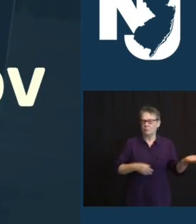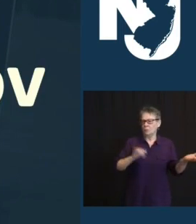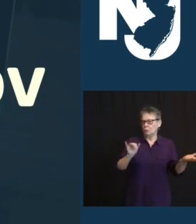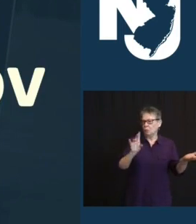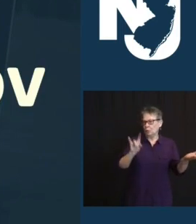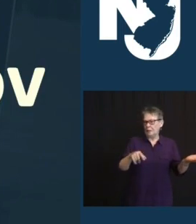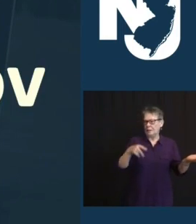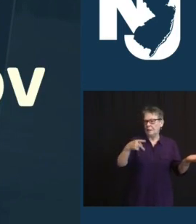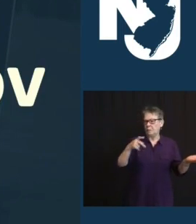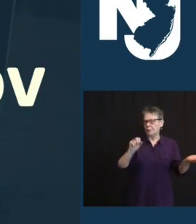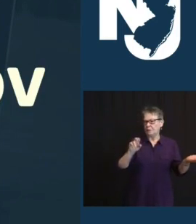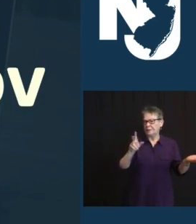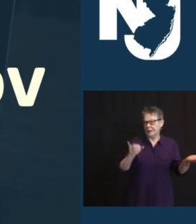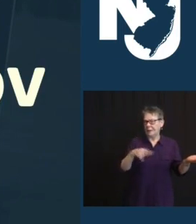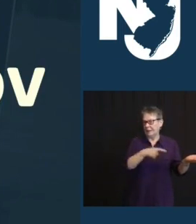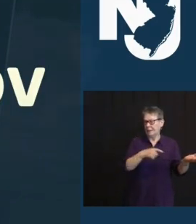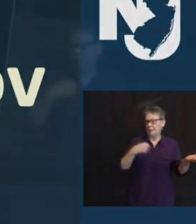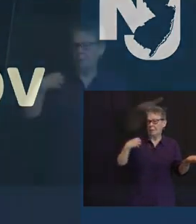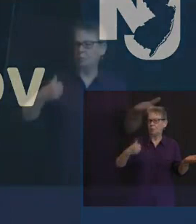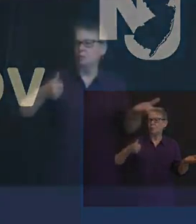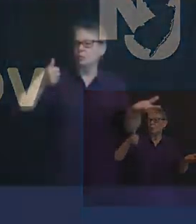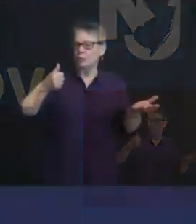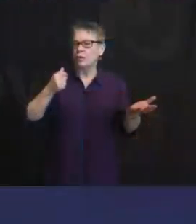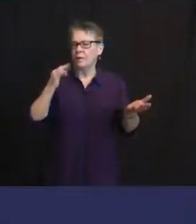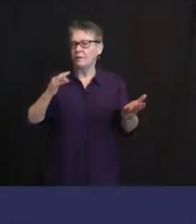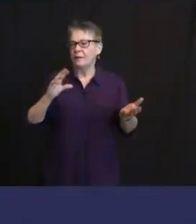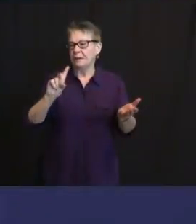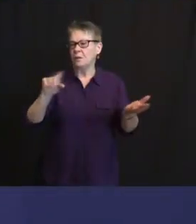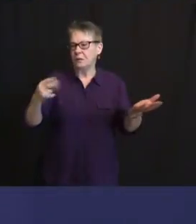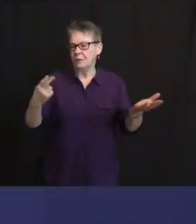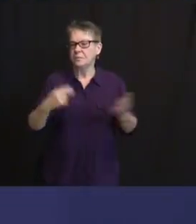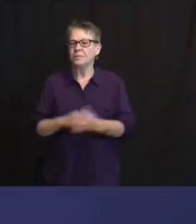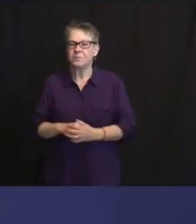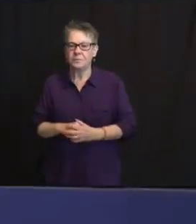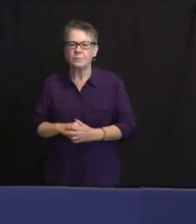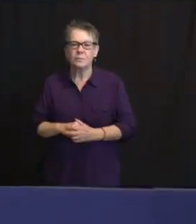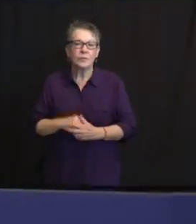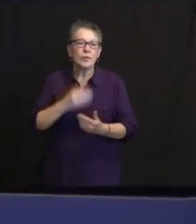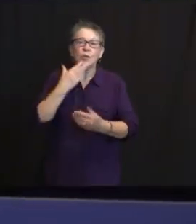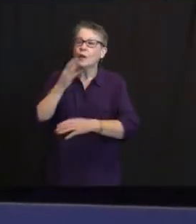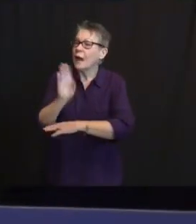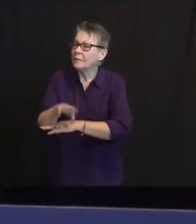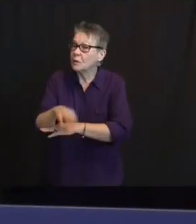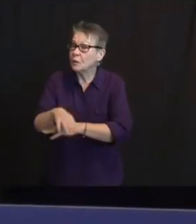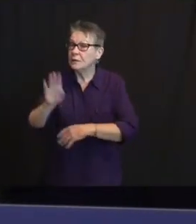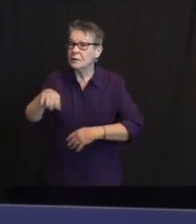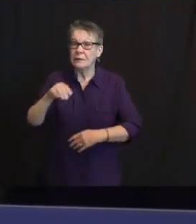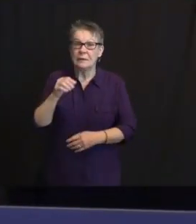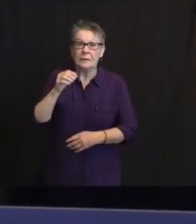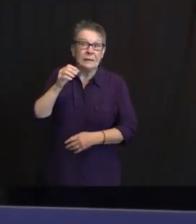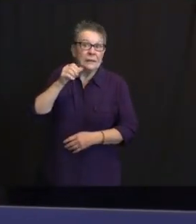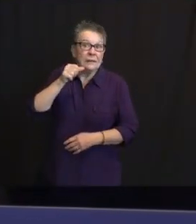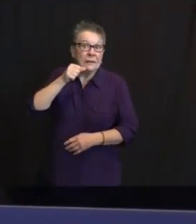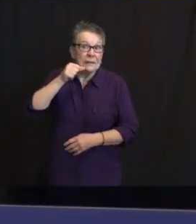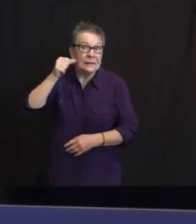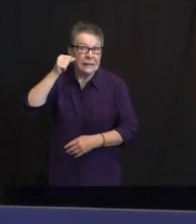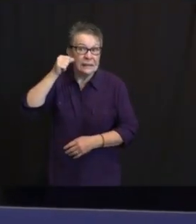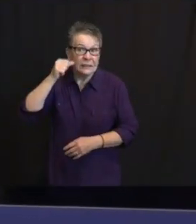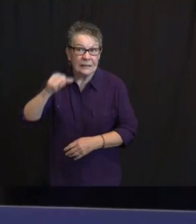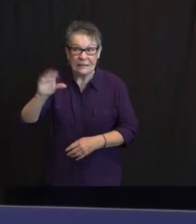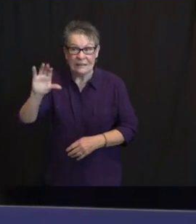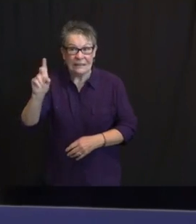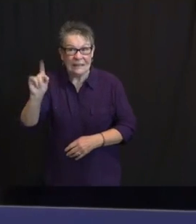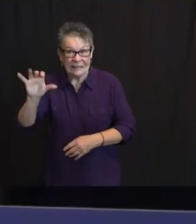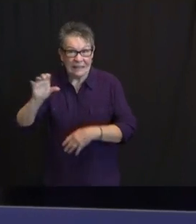OF HEALTH, JUDY PERCICELLI. THANK YOU, GOVERNOR. GOOD AFTERNOON. YESTERDAY, THE CDC'S ADVISORY COMMITTEE ON IMMUNIZATION